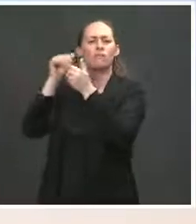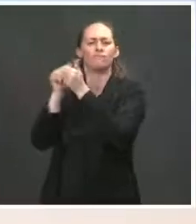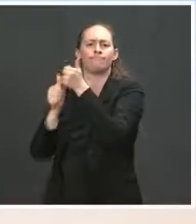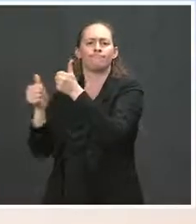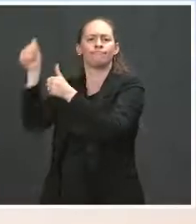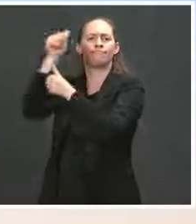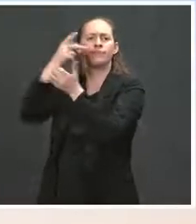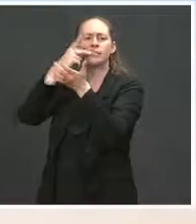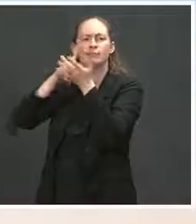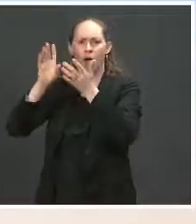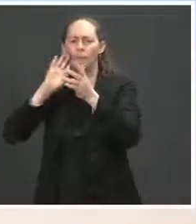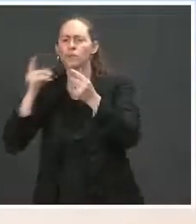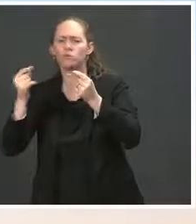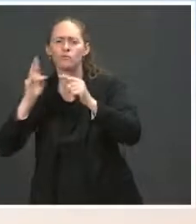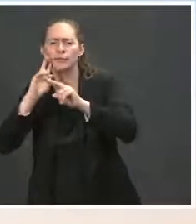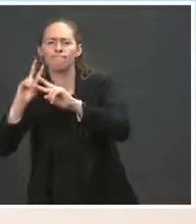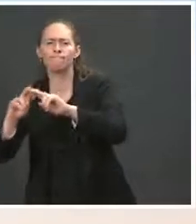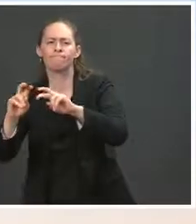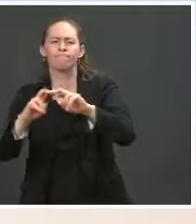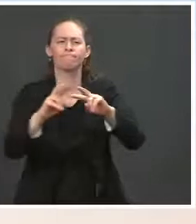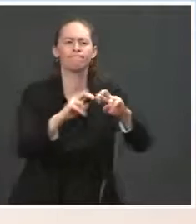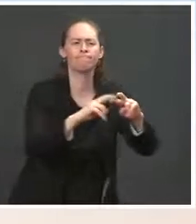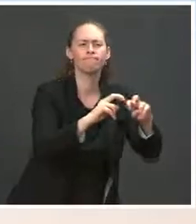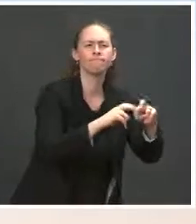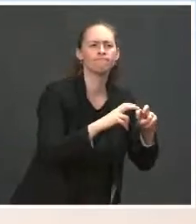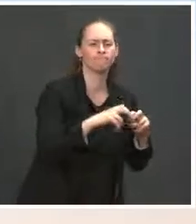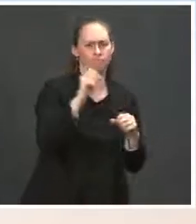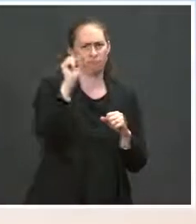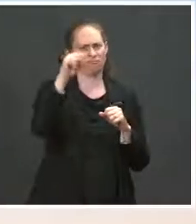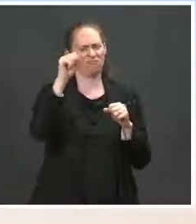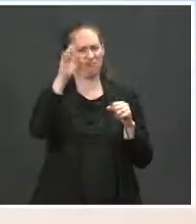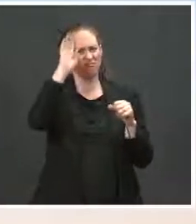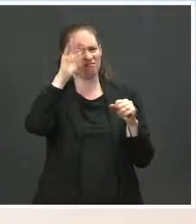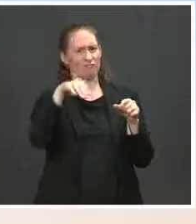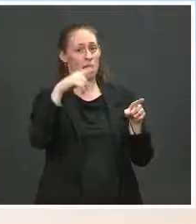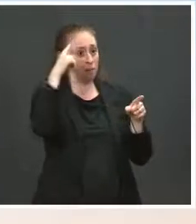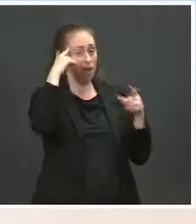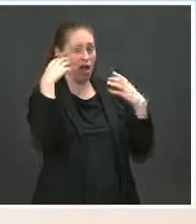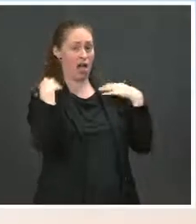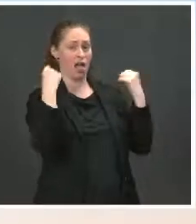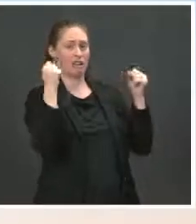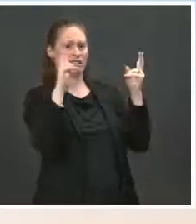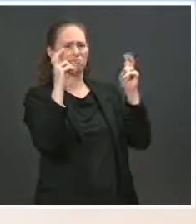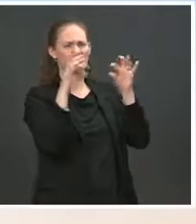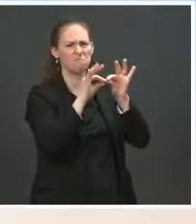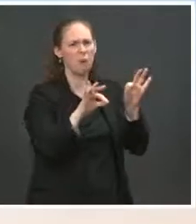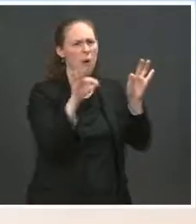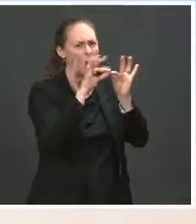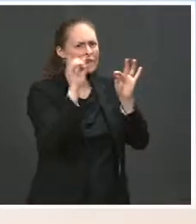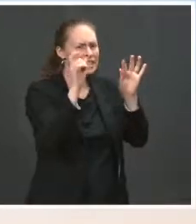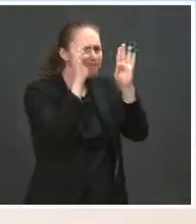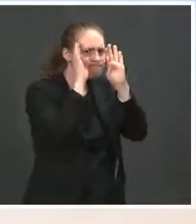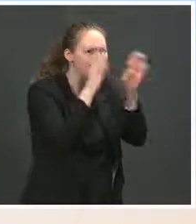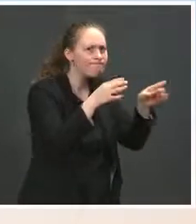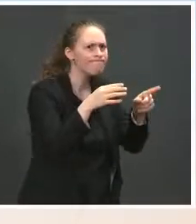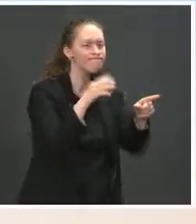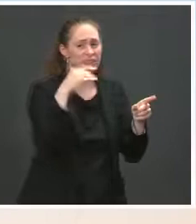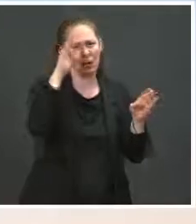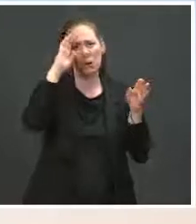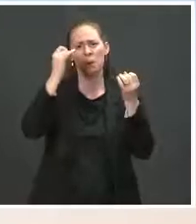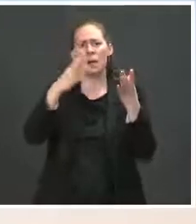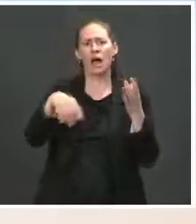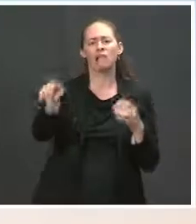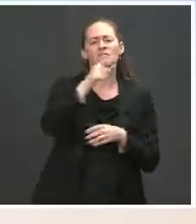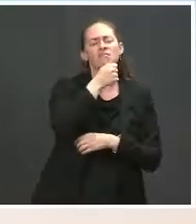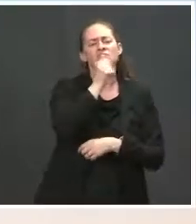course, we care deeply about this issue. Um, it's it's one that I know, uh, lot of people are suffering from. So, I